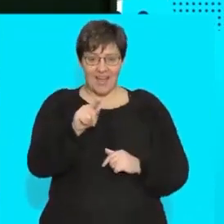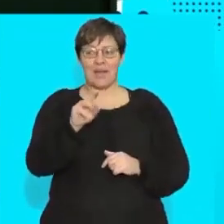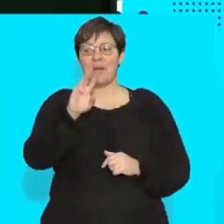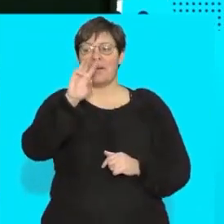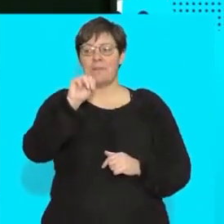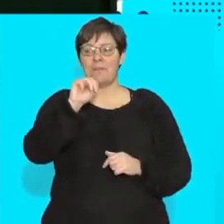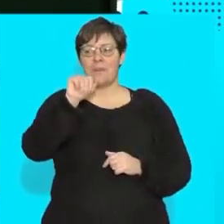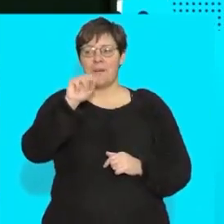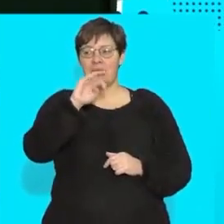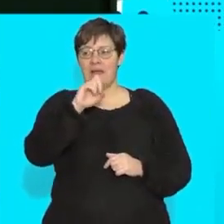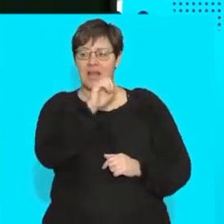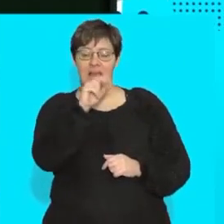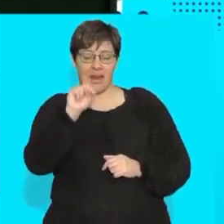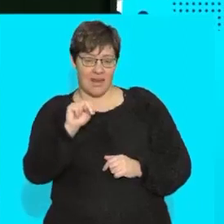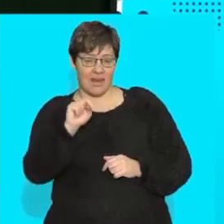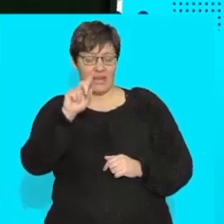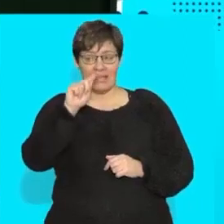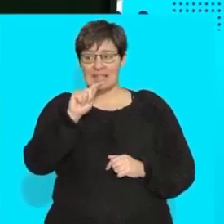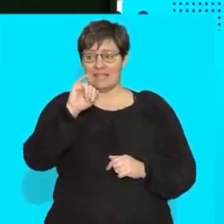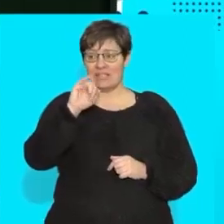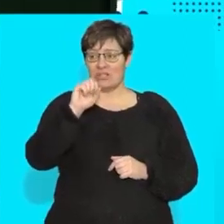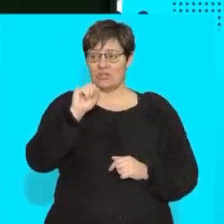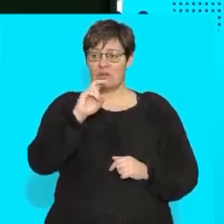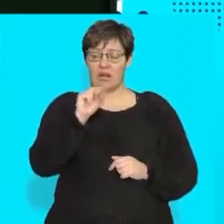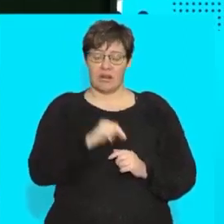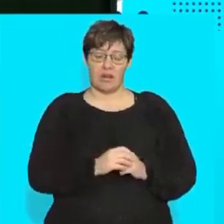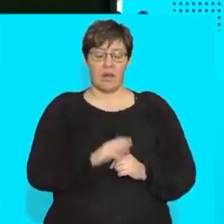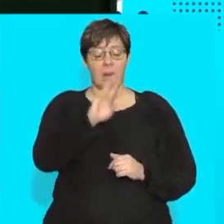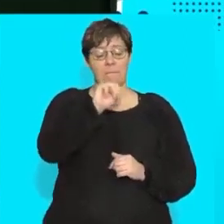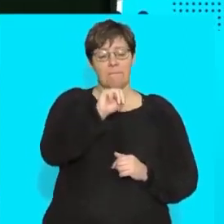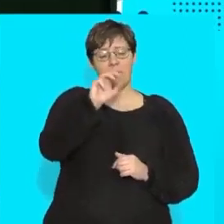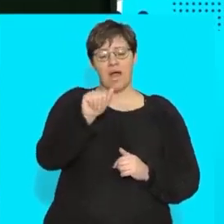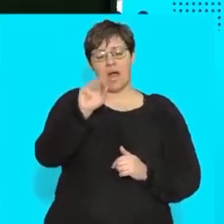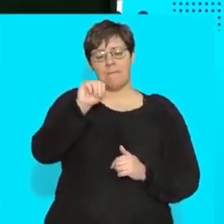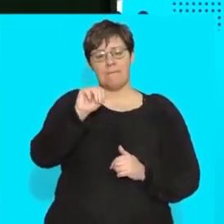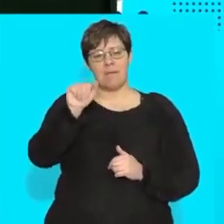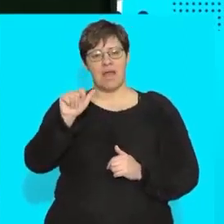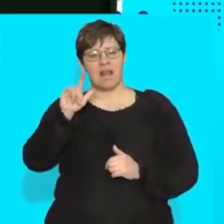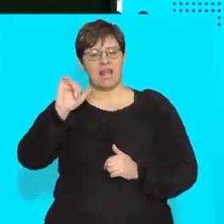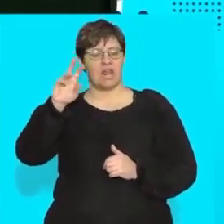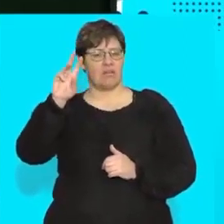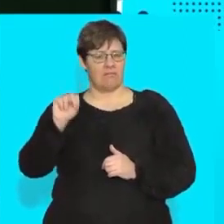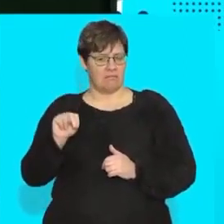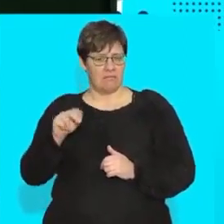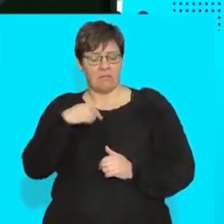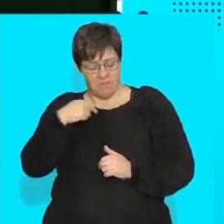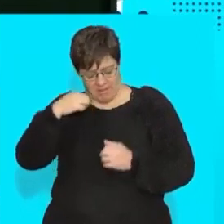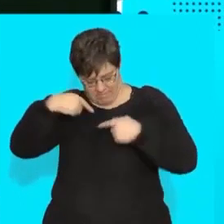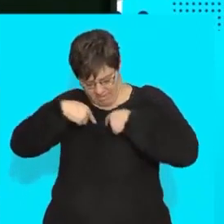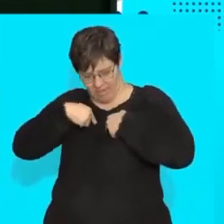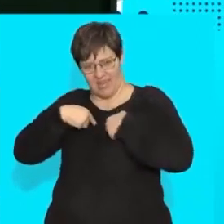can be quite a ride right what are we looking at mammalian animal tissue me all right what